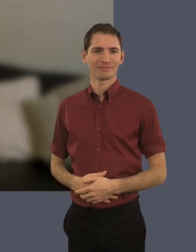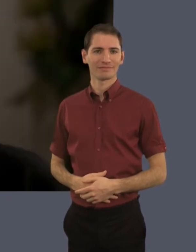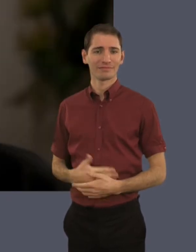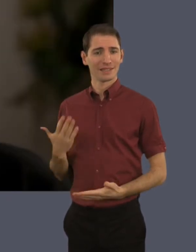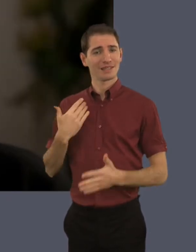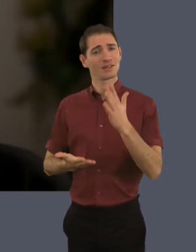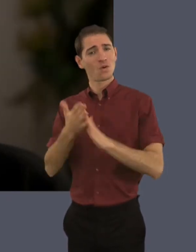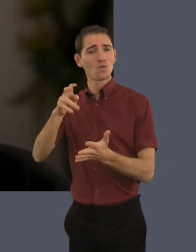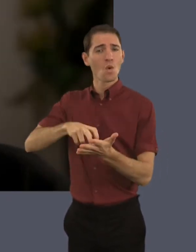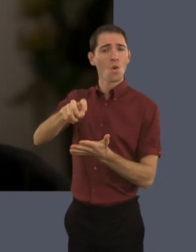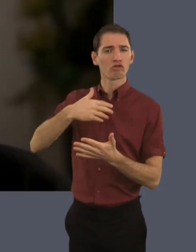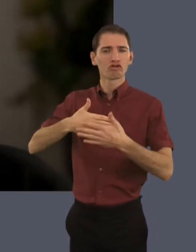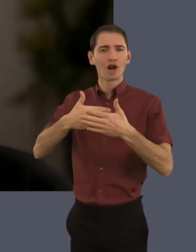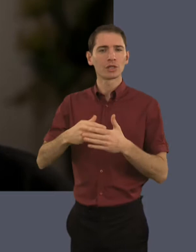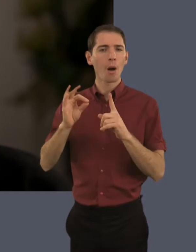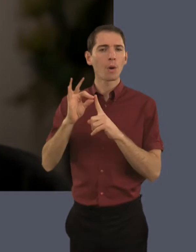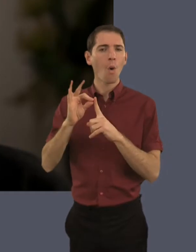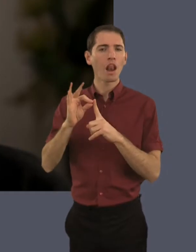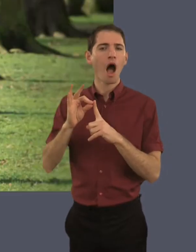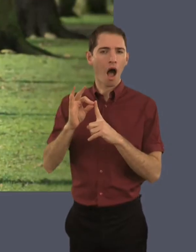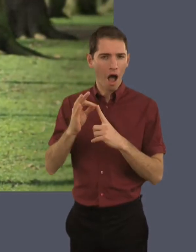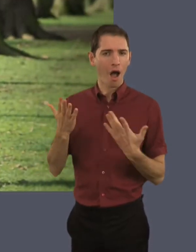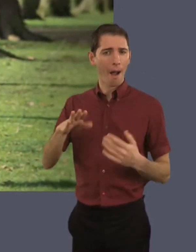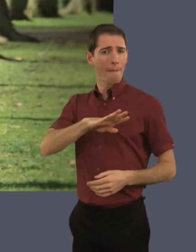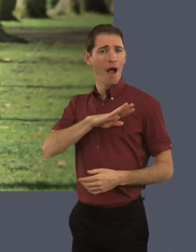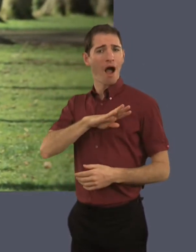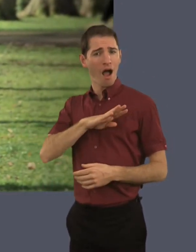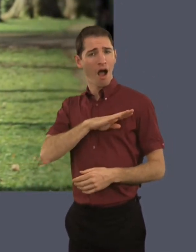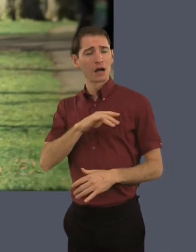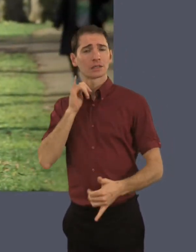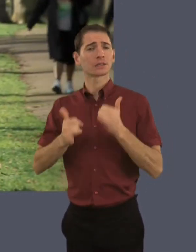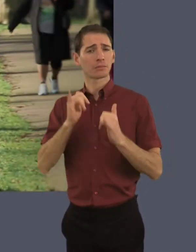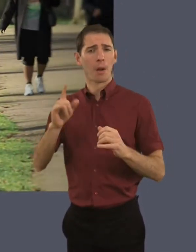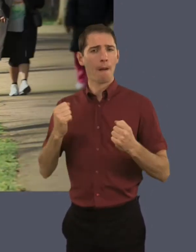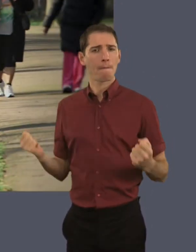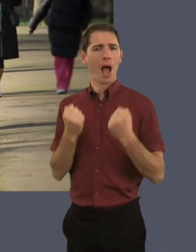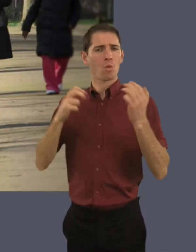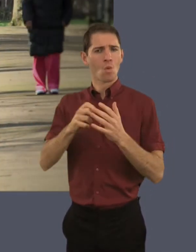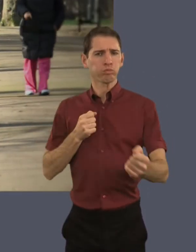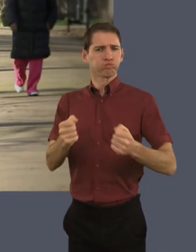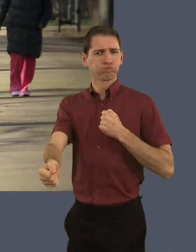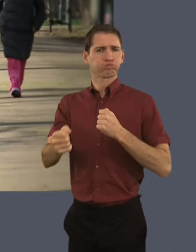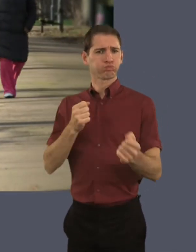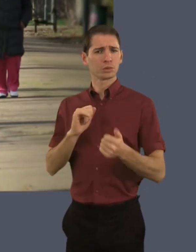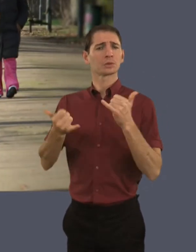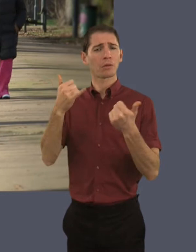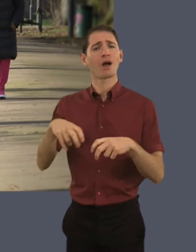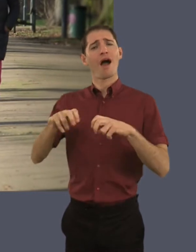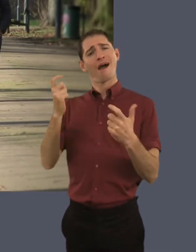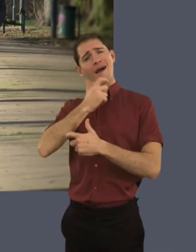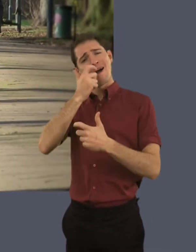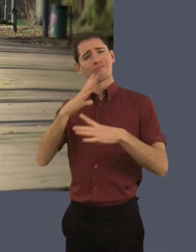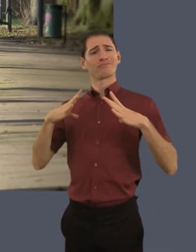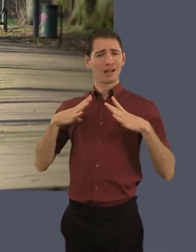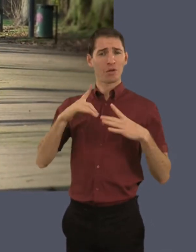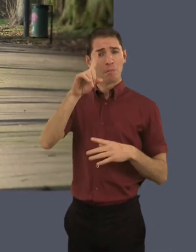I go for a walk with my friend Paula at our local park. Sometimes we power walk.